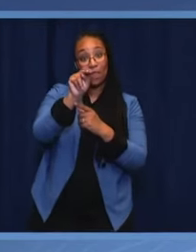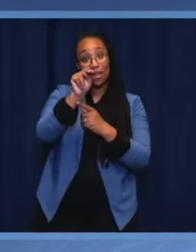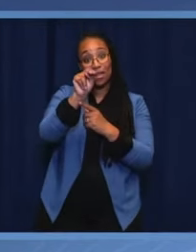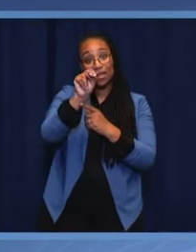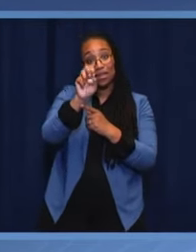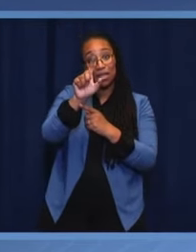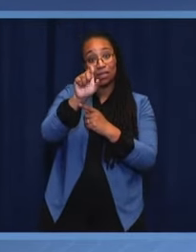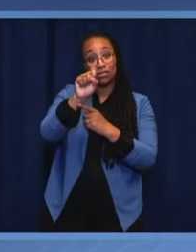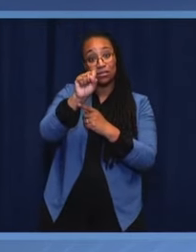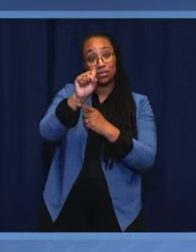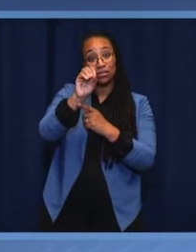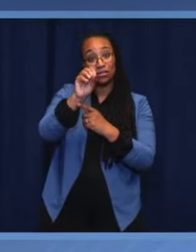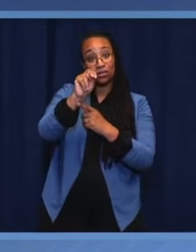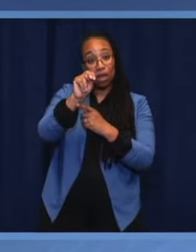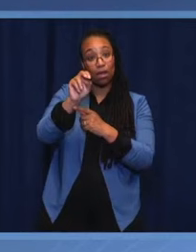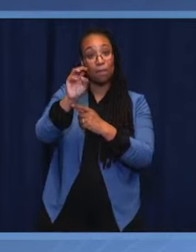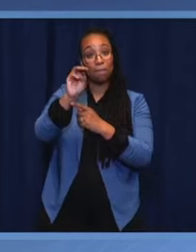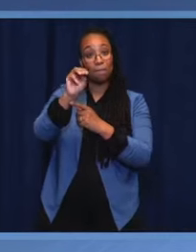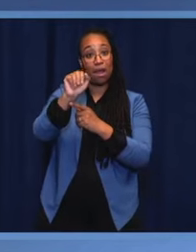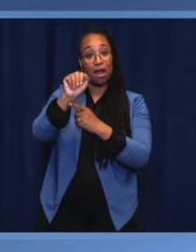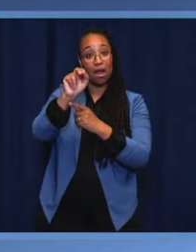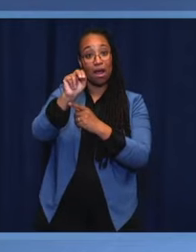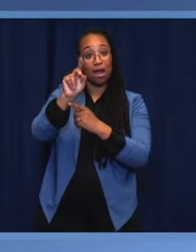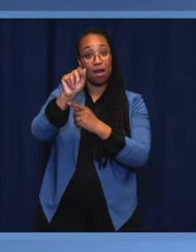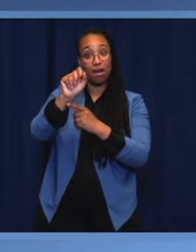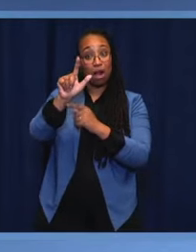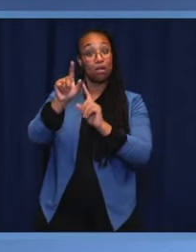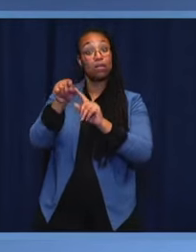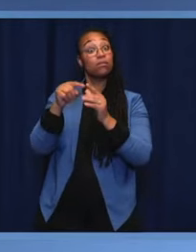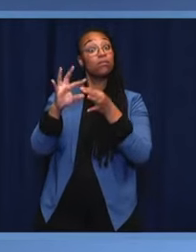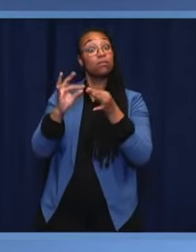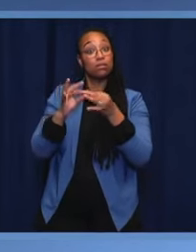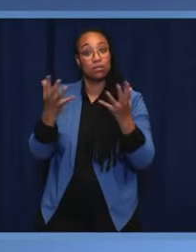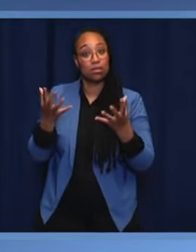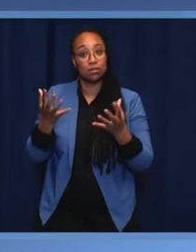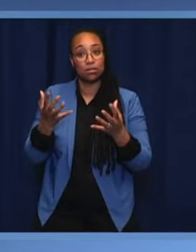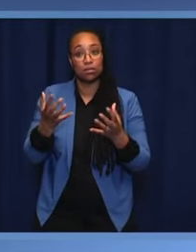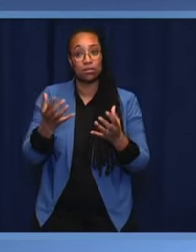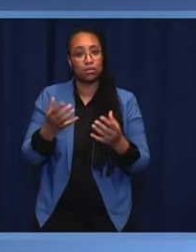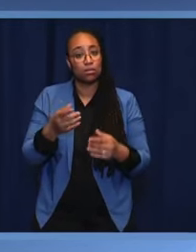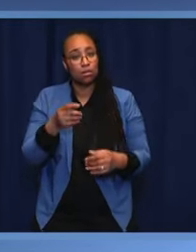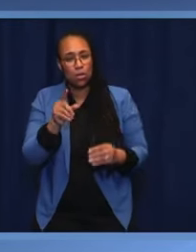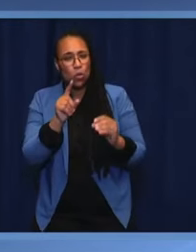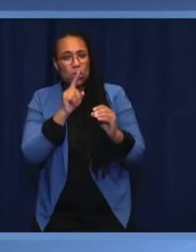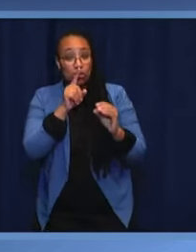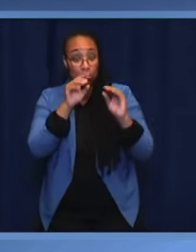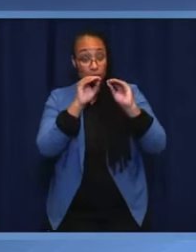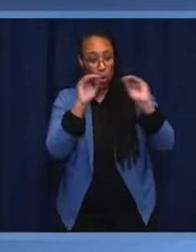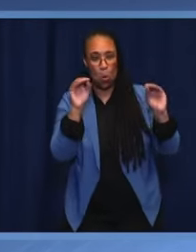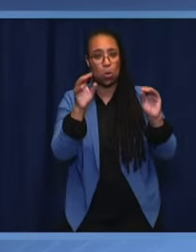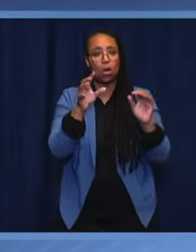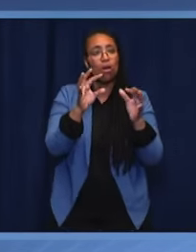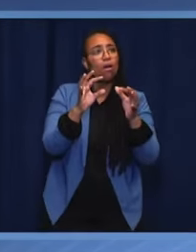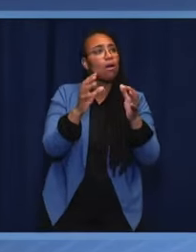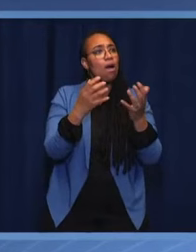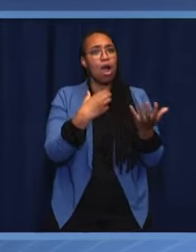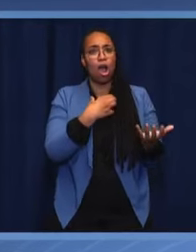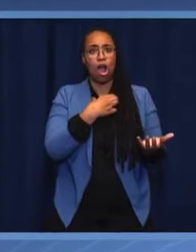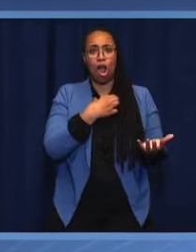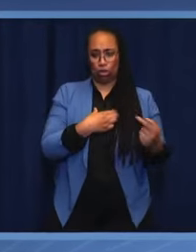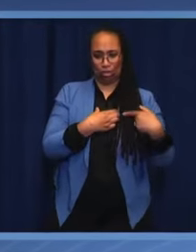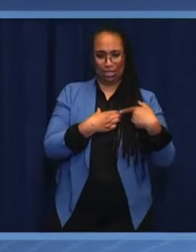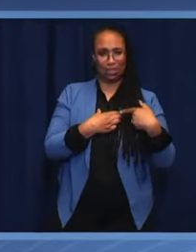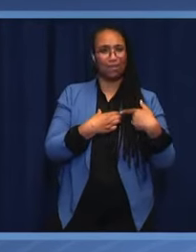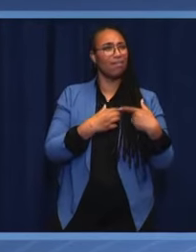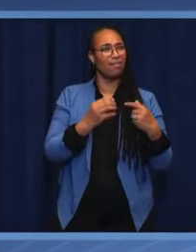there's no food when you're hungry, if there's no medicine when you're sick, if